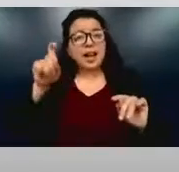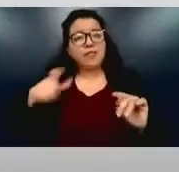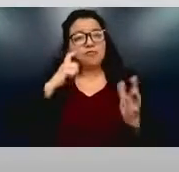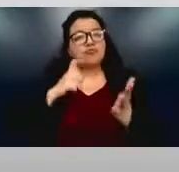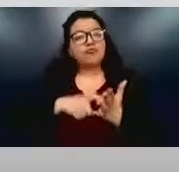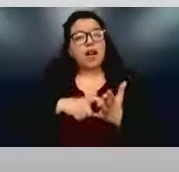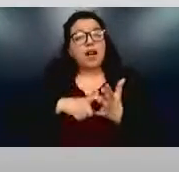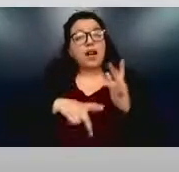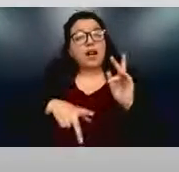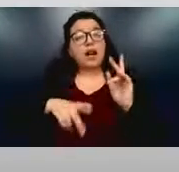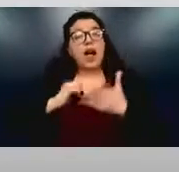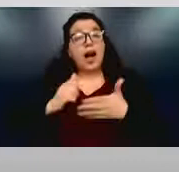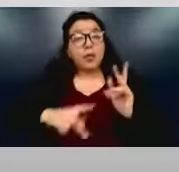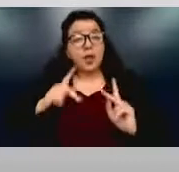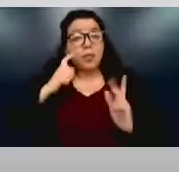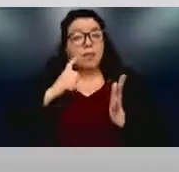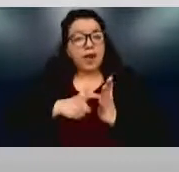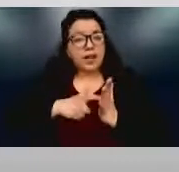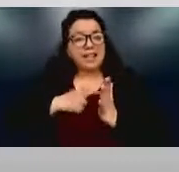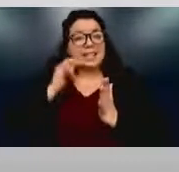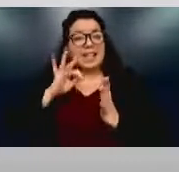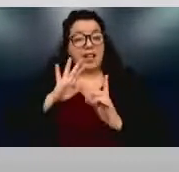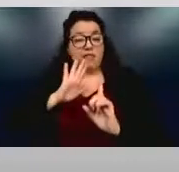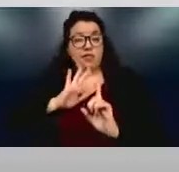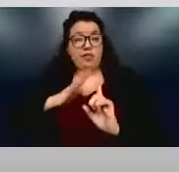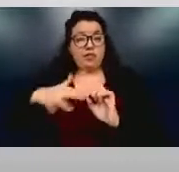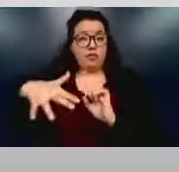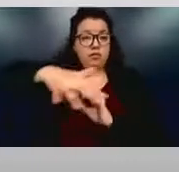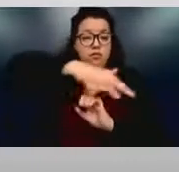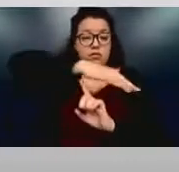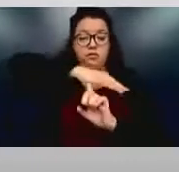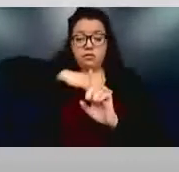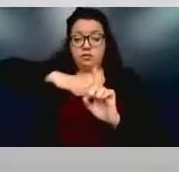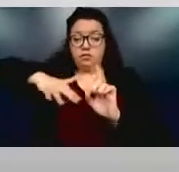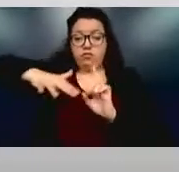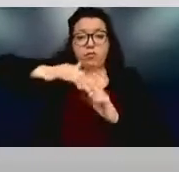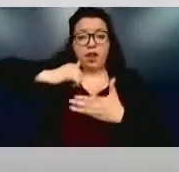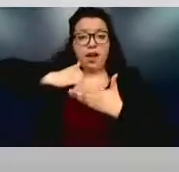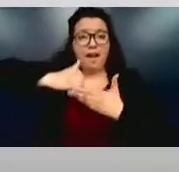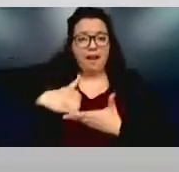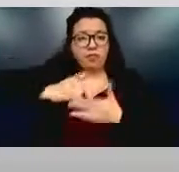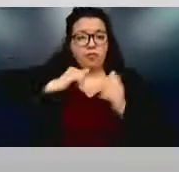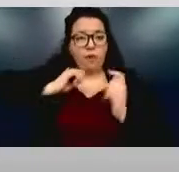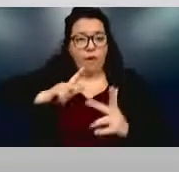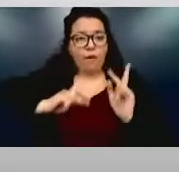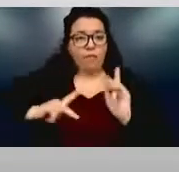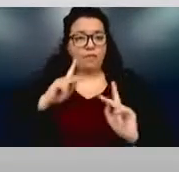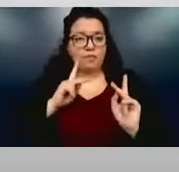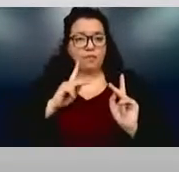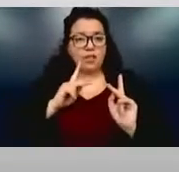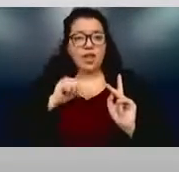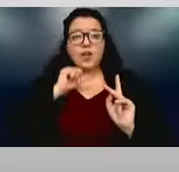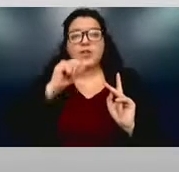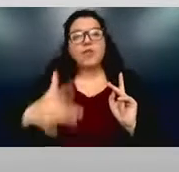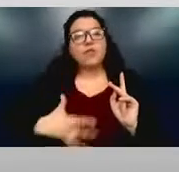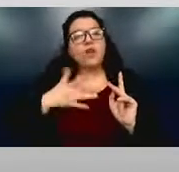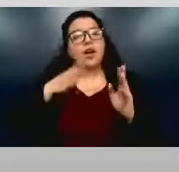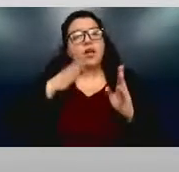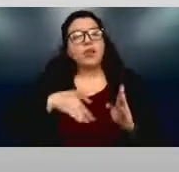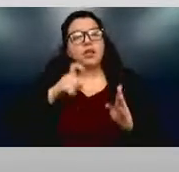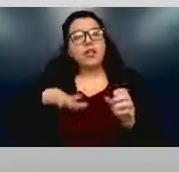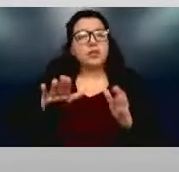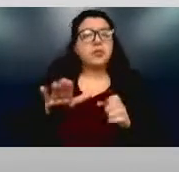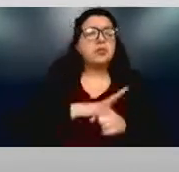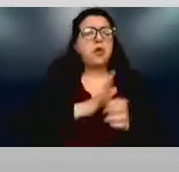influence that they can impact change is truly just in that vein without feeling like they have to understand disability. You just